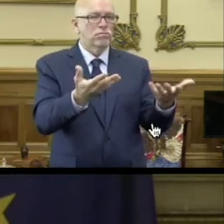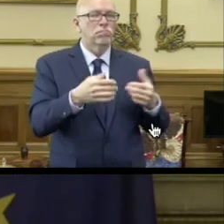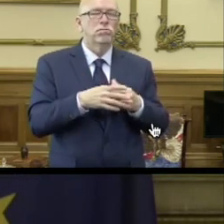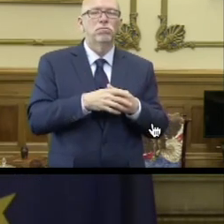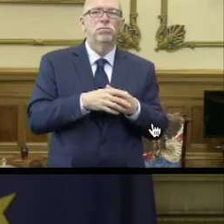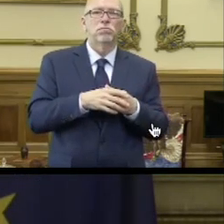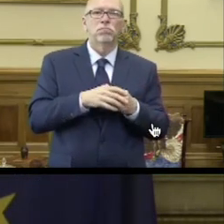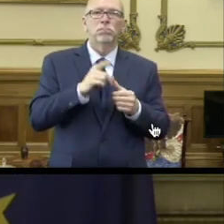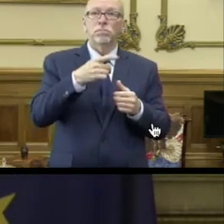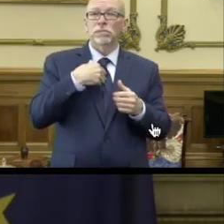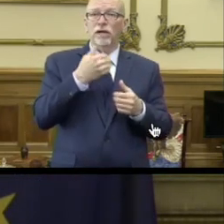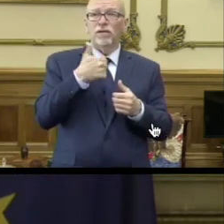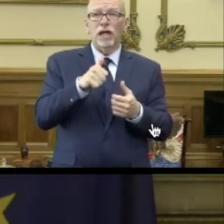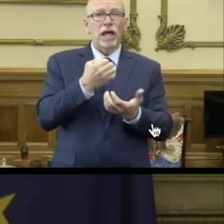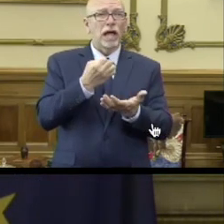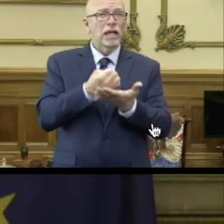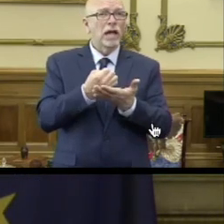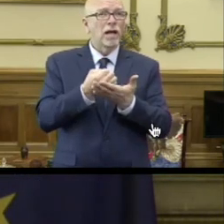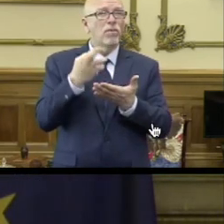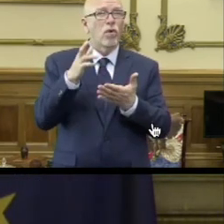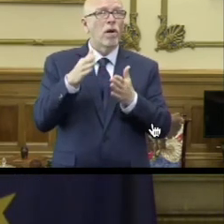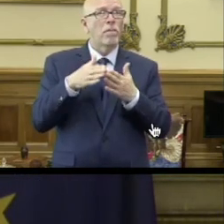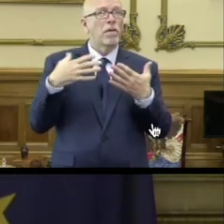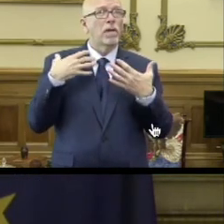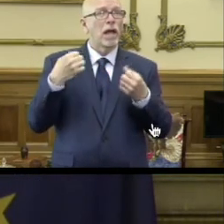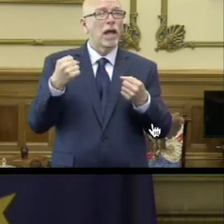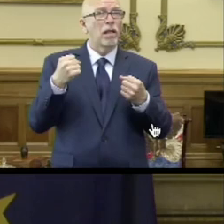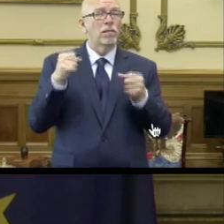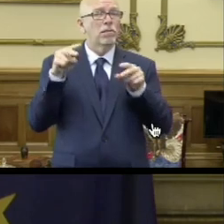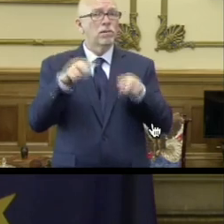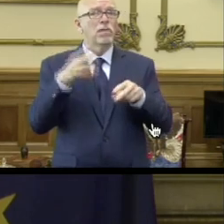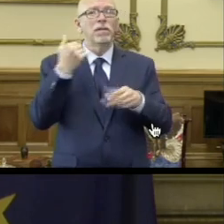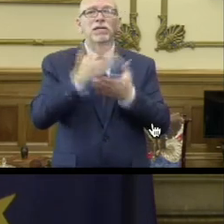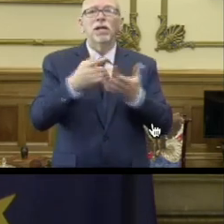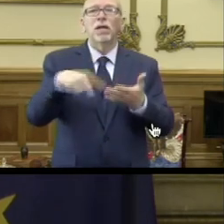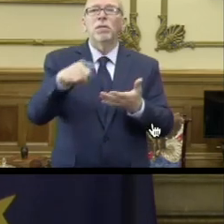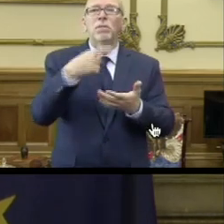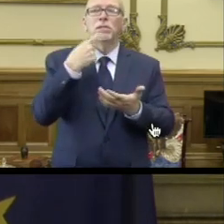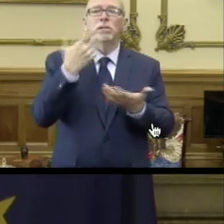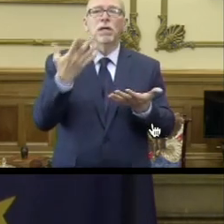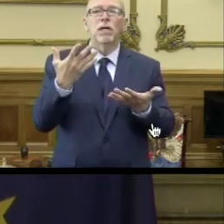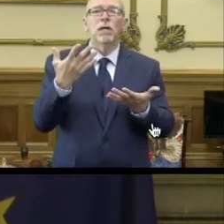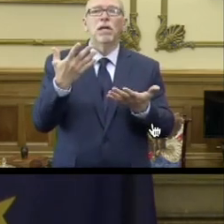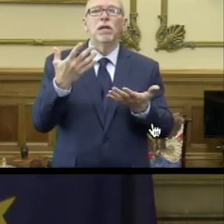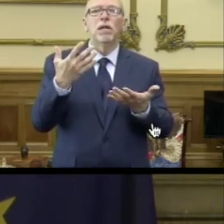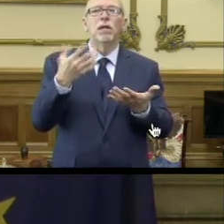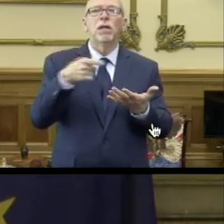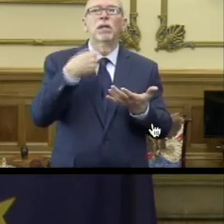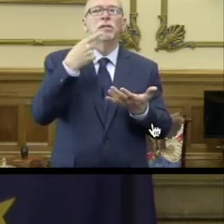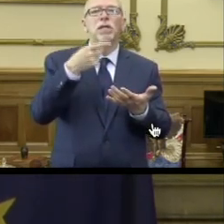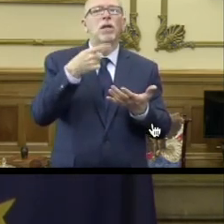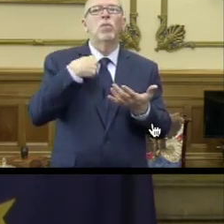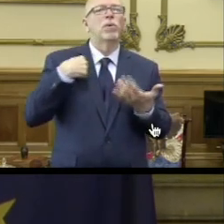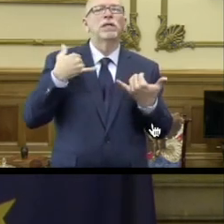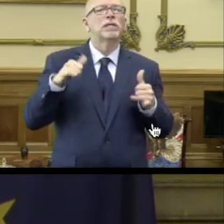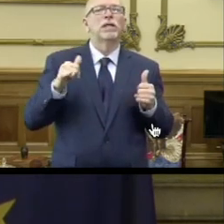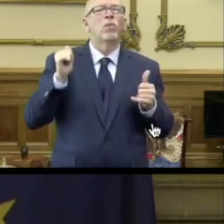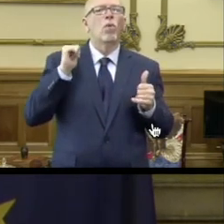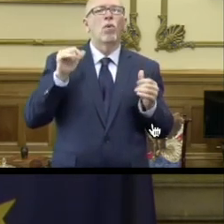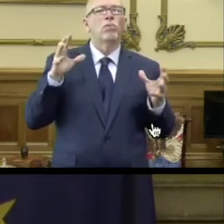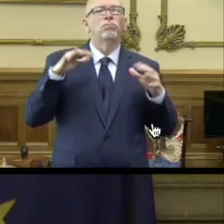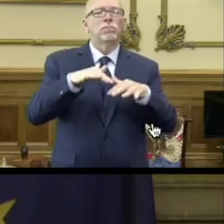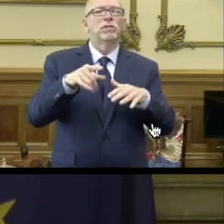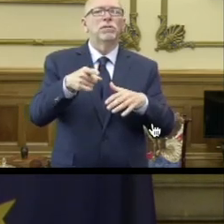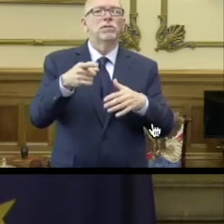an economic or public health rationale? Because I know some of them have elected to say, no, we're still not going to meet, like, the